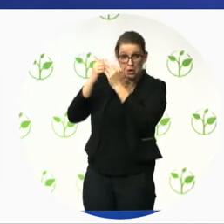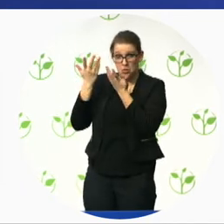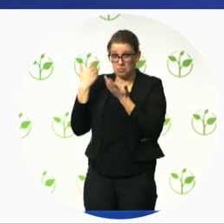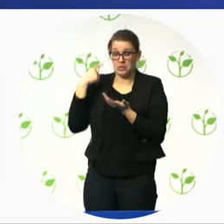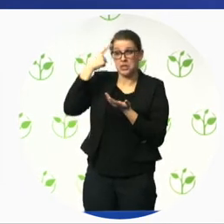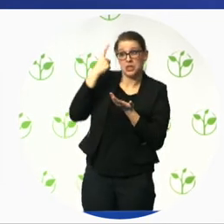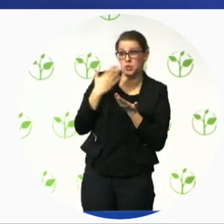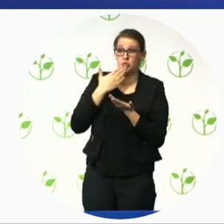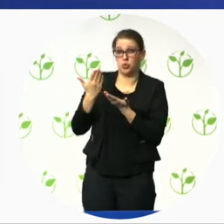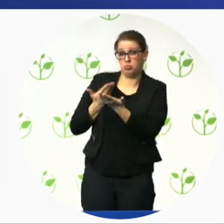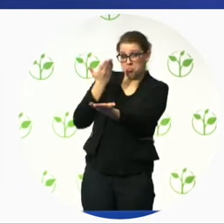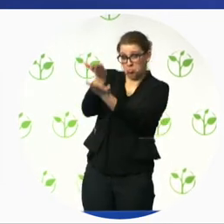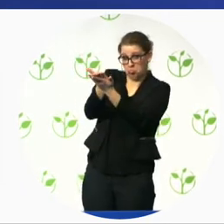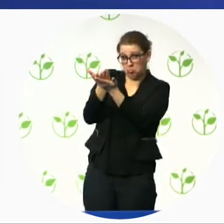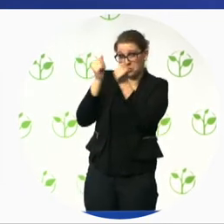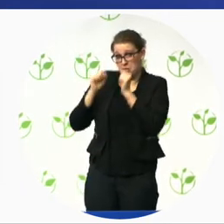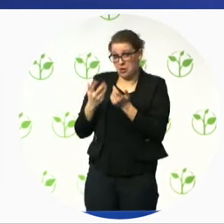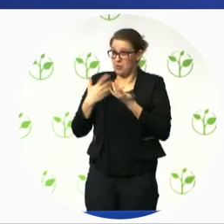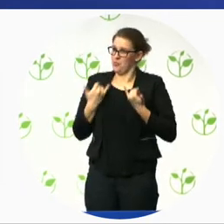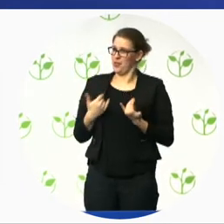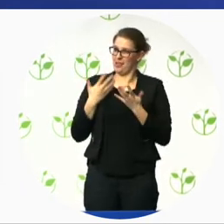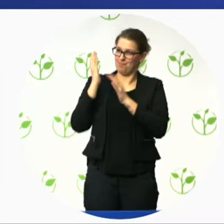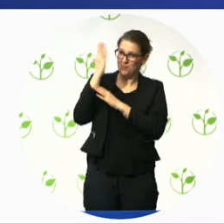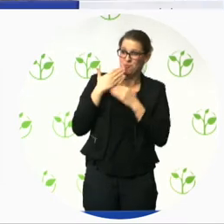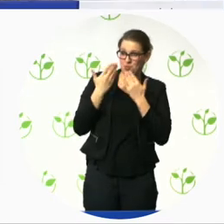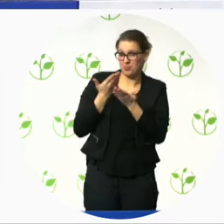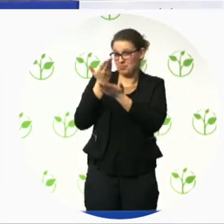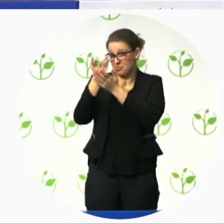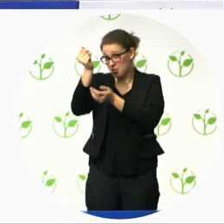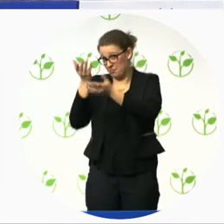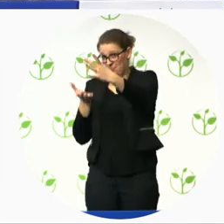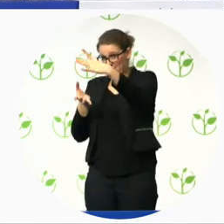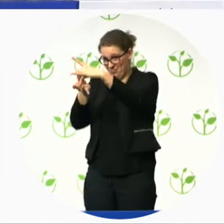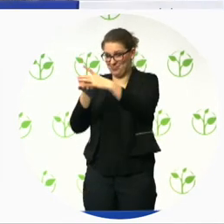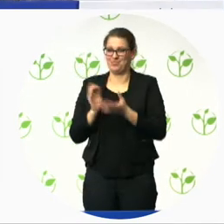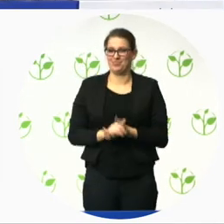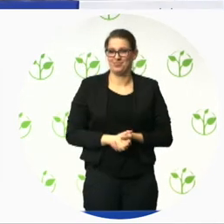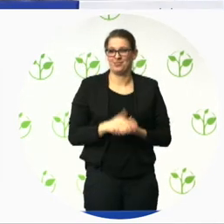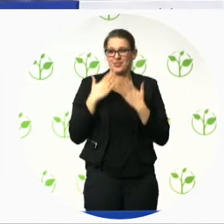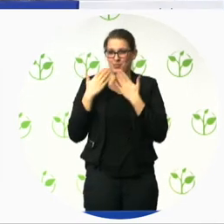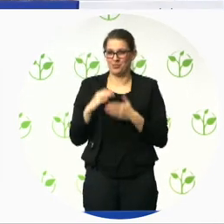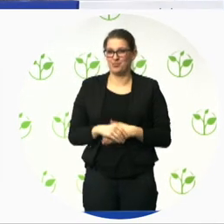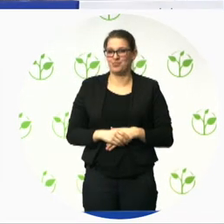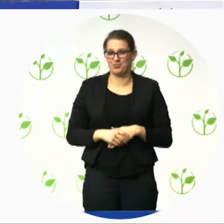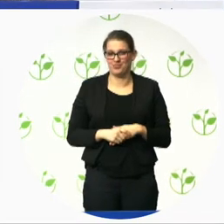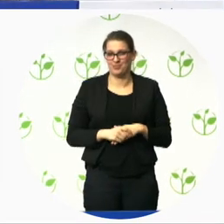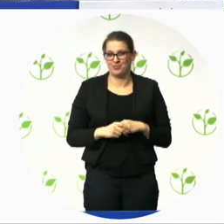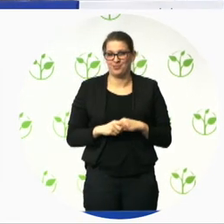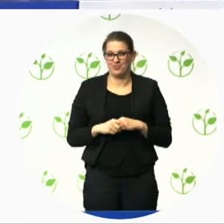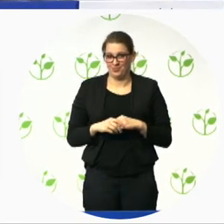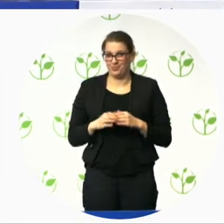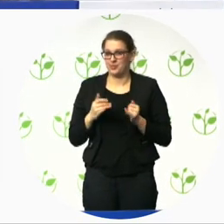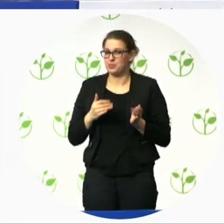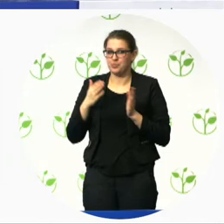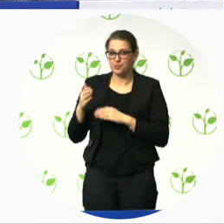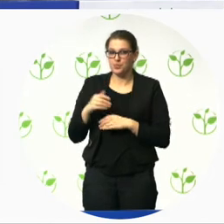reasons why I'm here frankly spoken thank you thank you very much I think that the